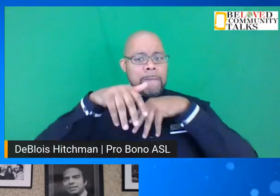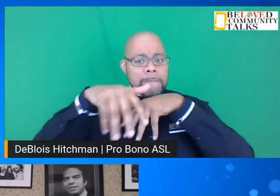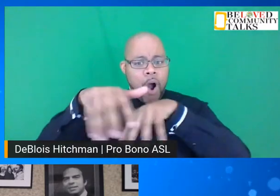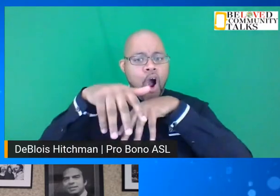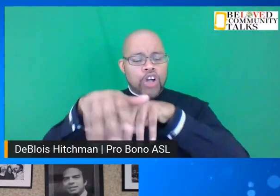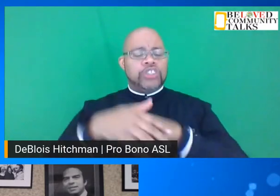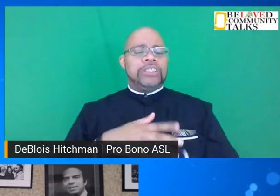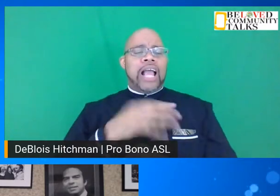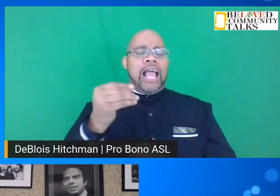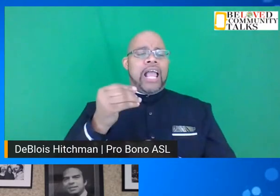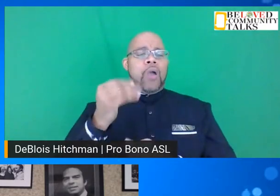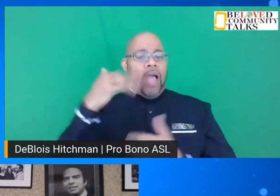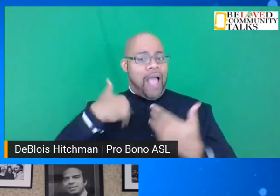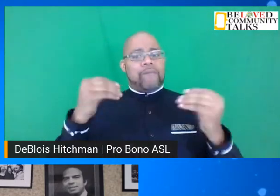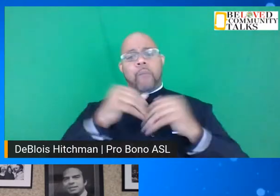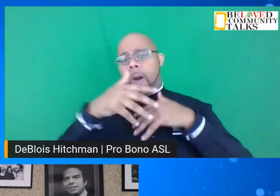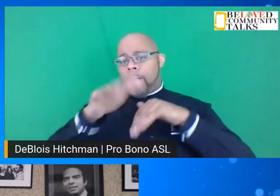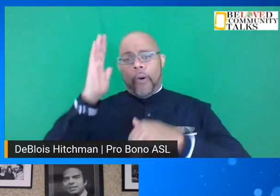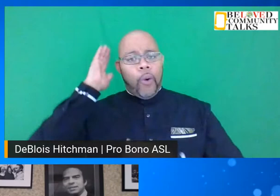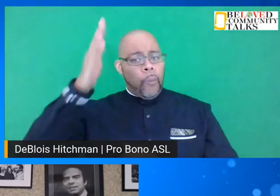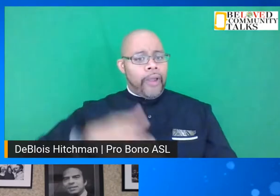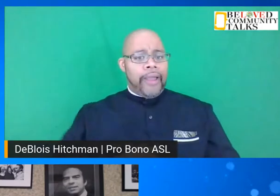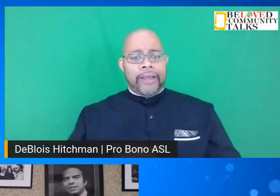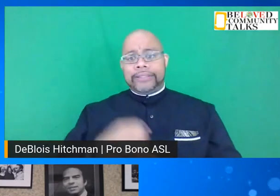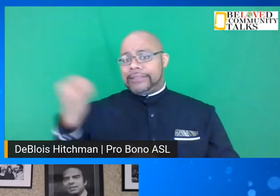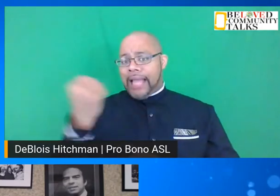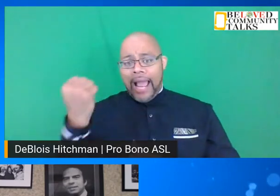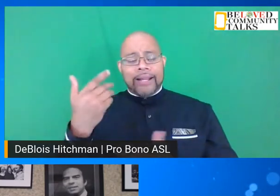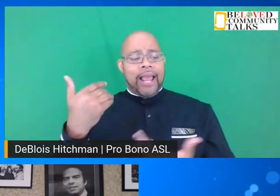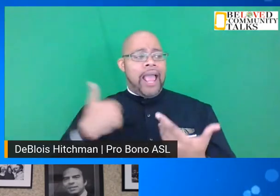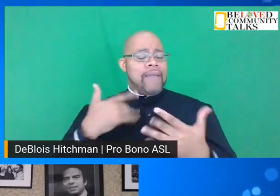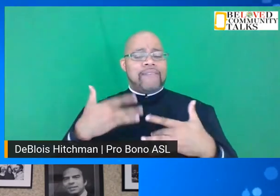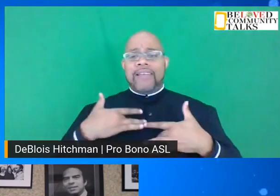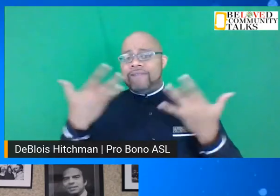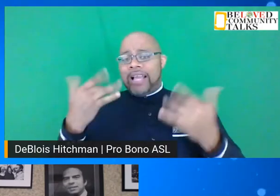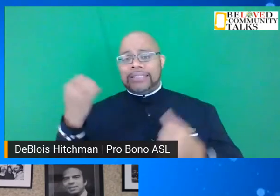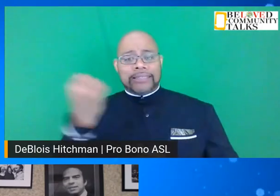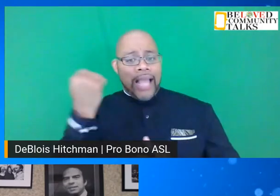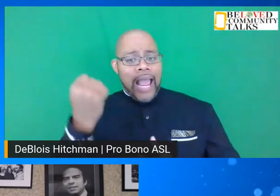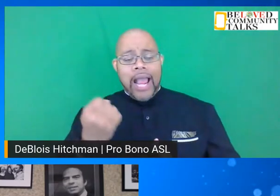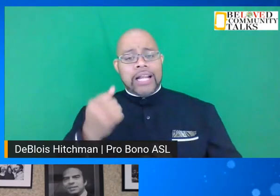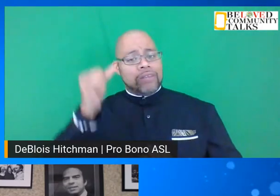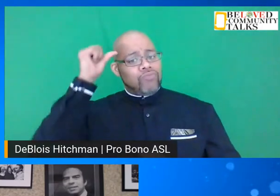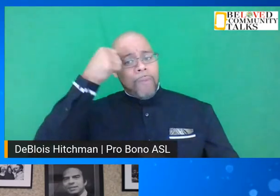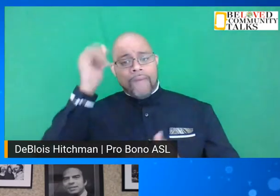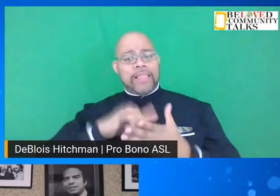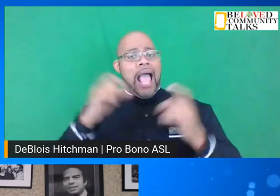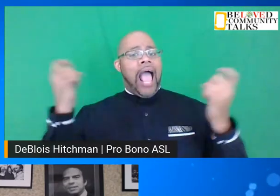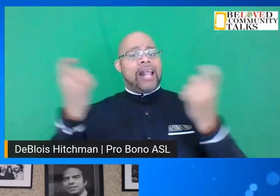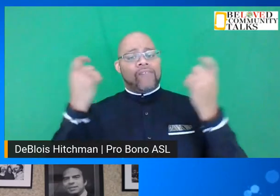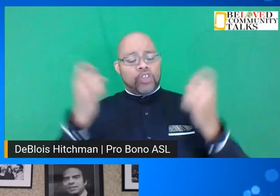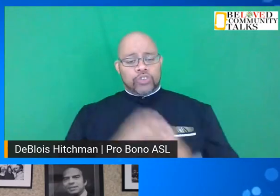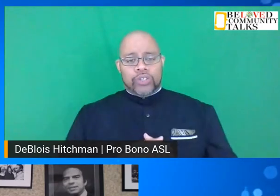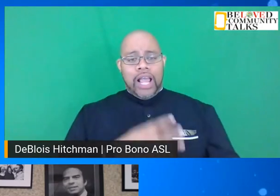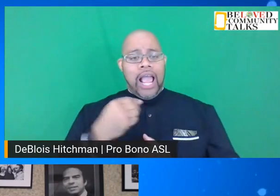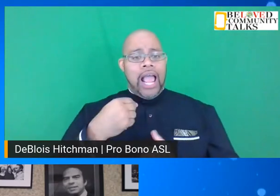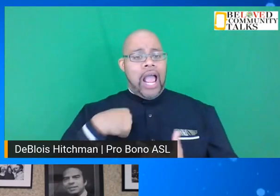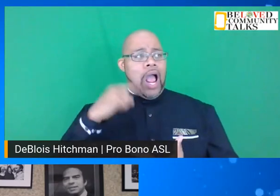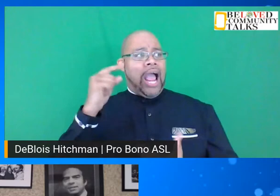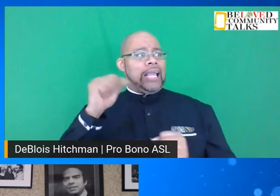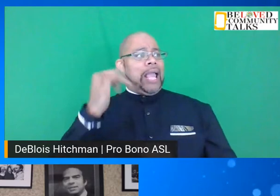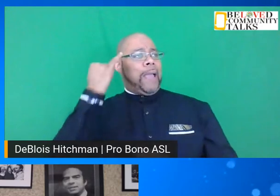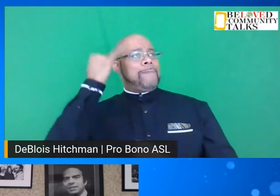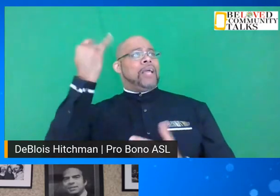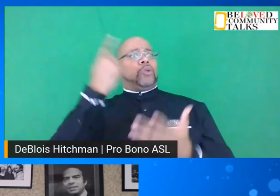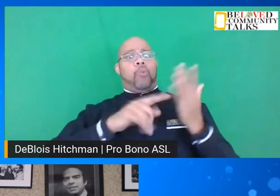And there'll be more marches Saturday. And there'll be event Saturday in commemoration of the anniversary. And I only imagine